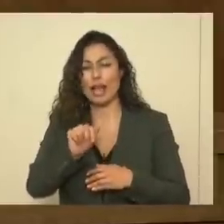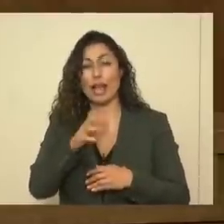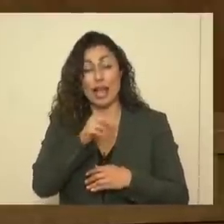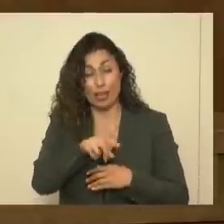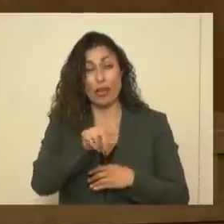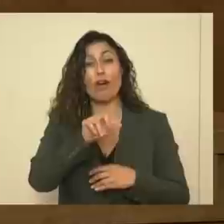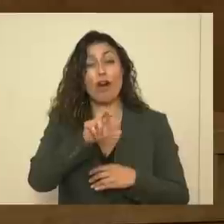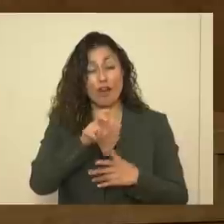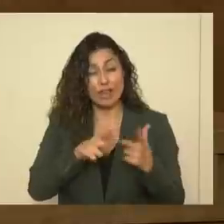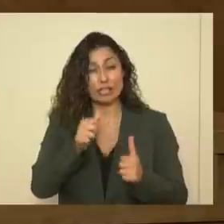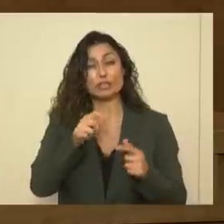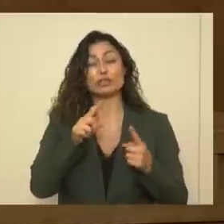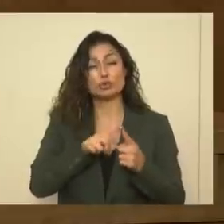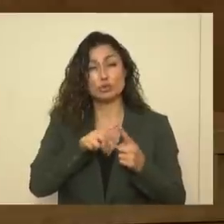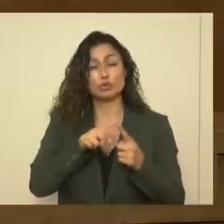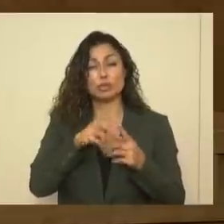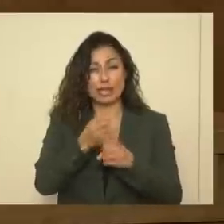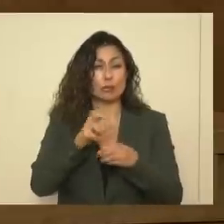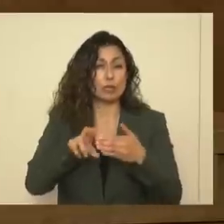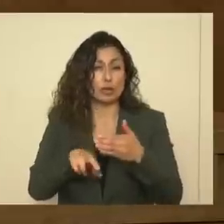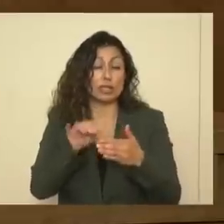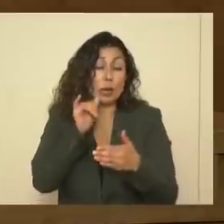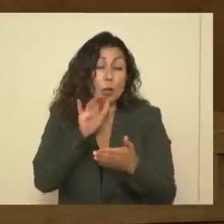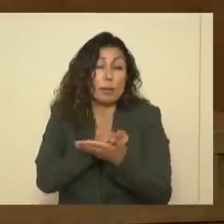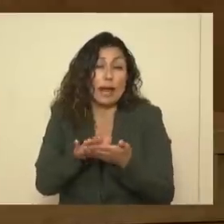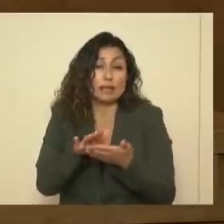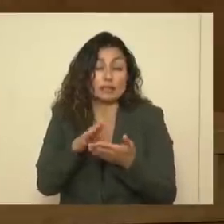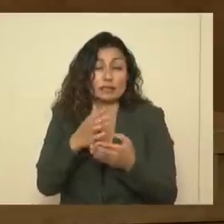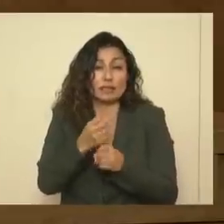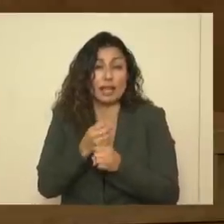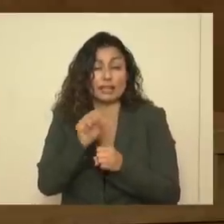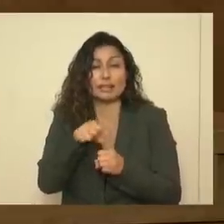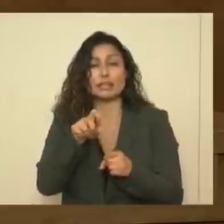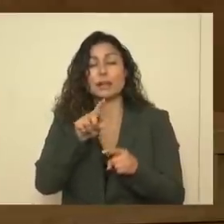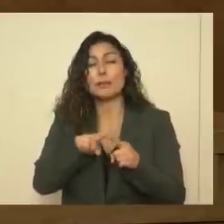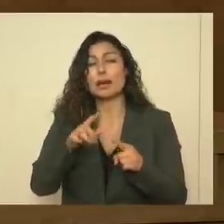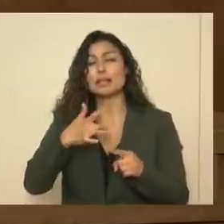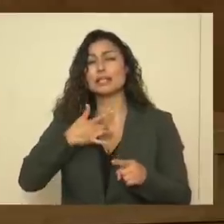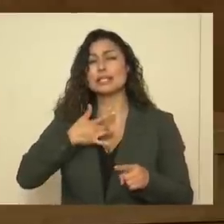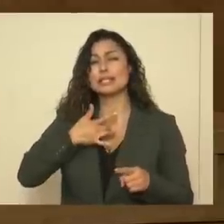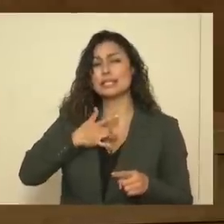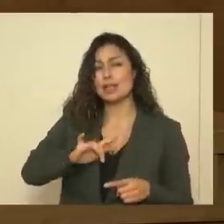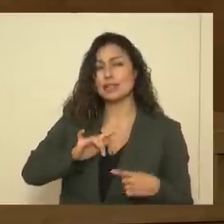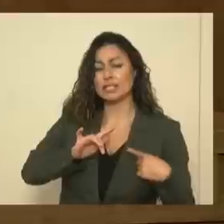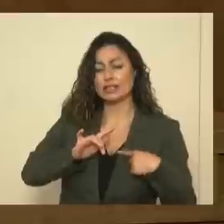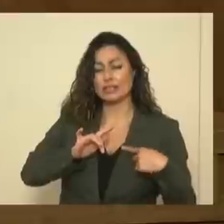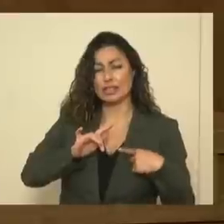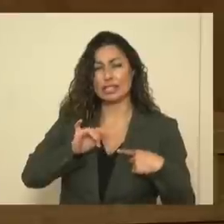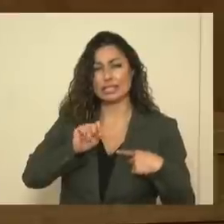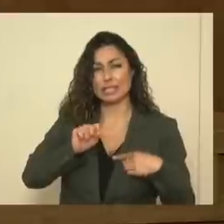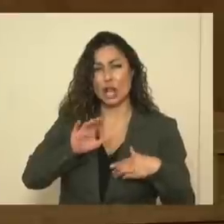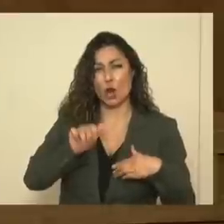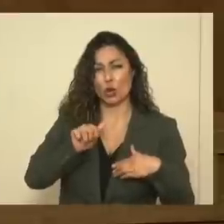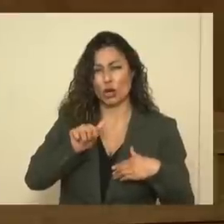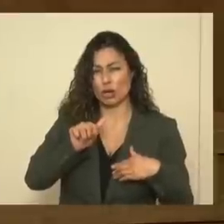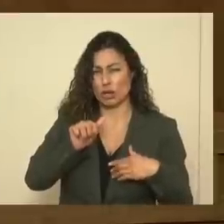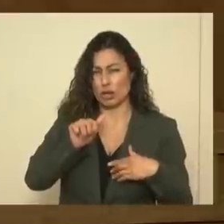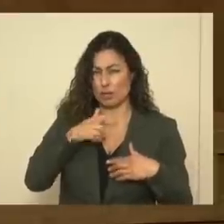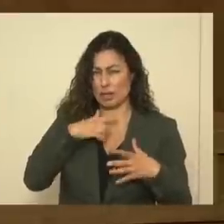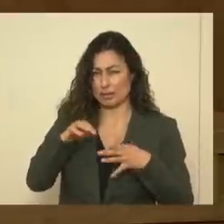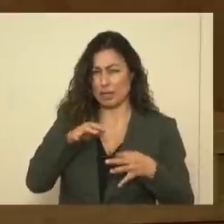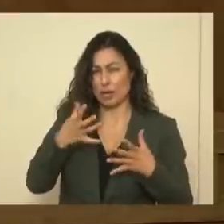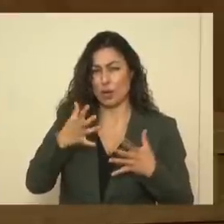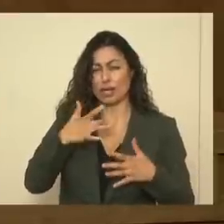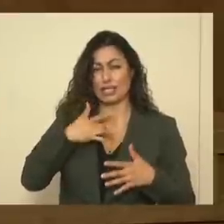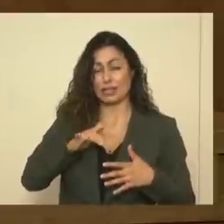to turn around, and so those would help. The sensitivity is lower, and sensitivity means, answers the question, what percent of people who